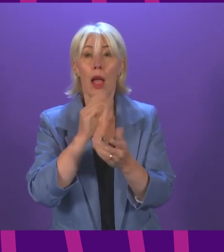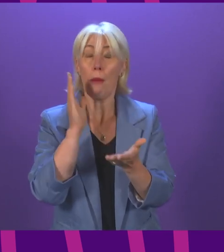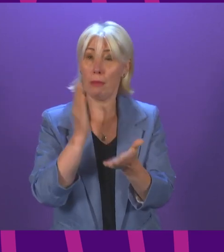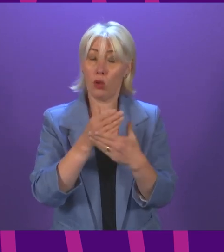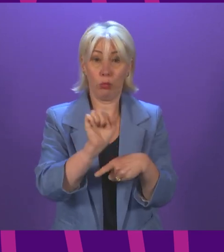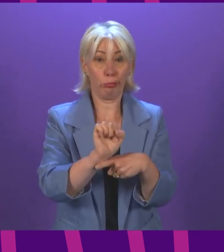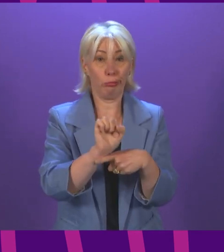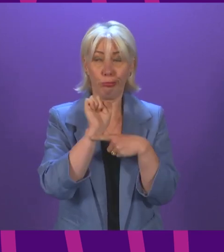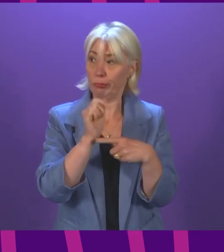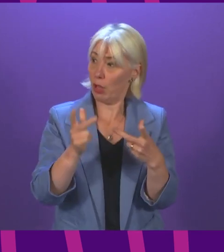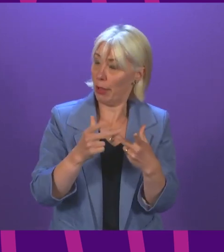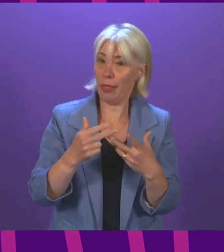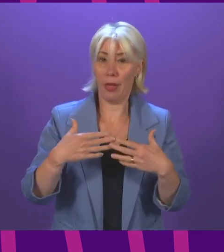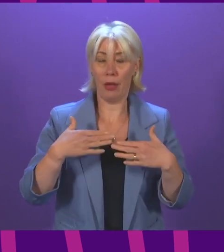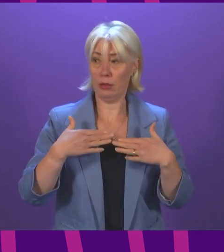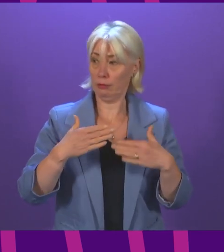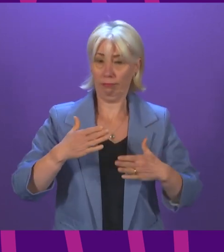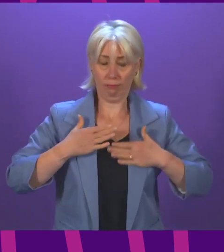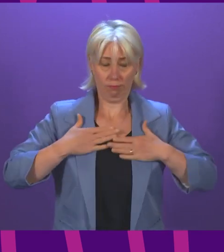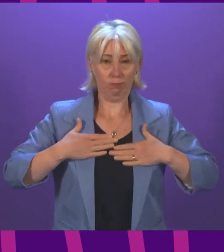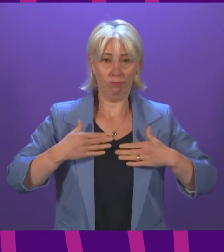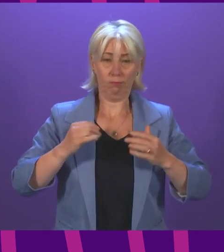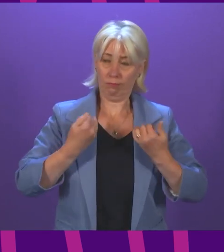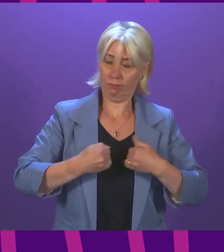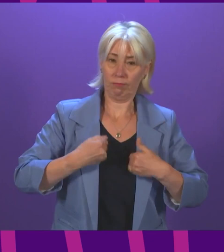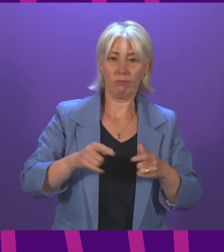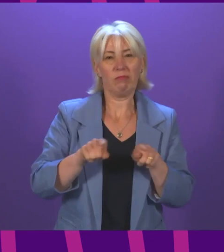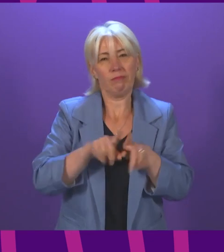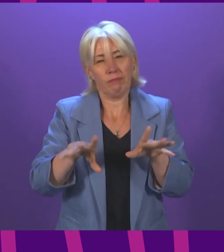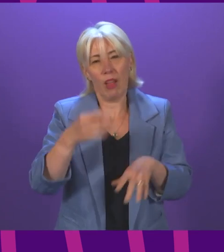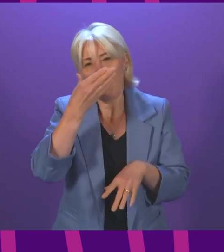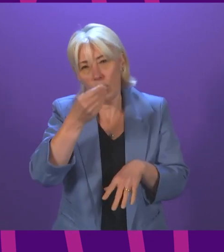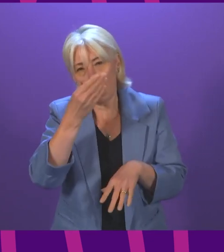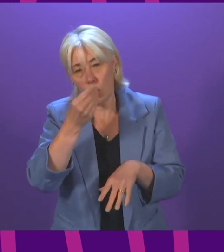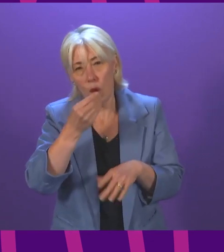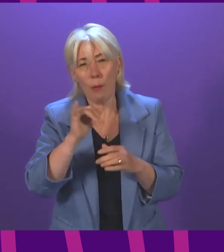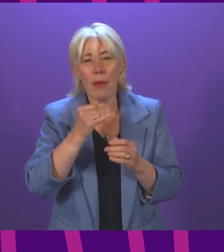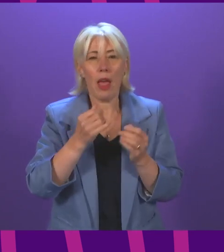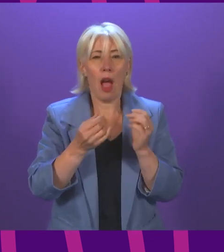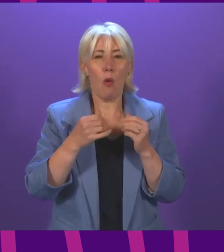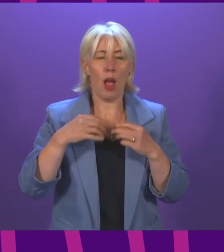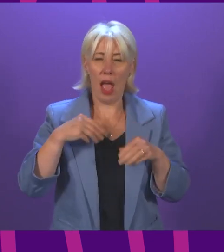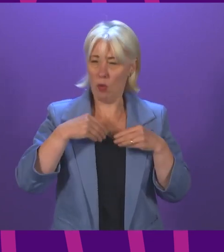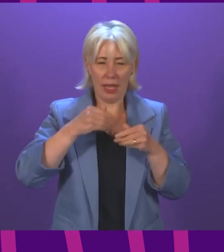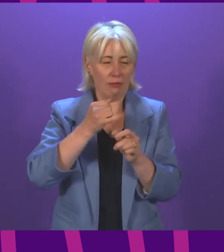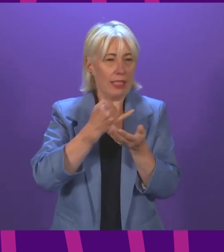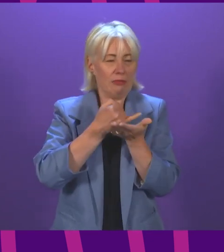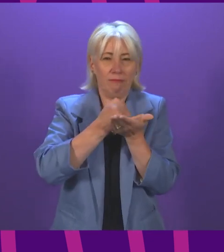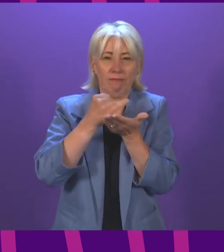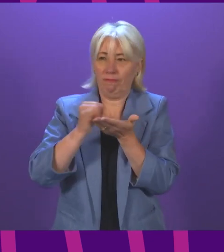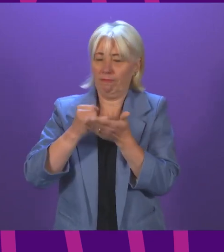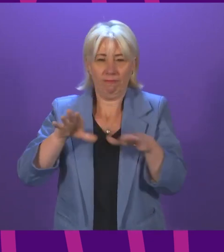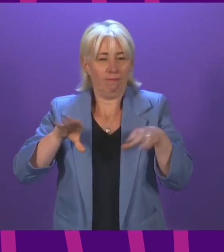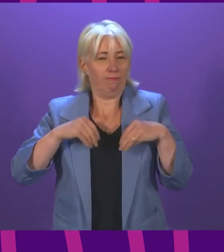seasonal respiratory illnesses such as flu. Our immunity may be even lower than usual due to lower levels of flu